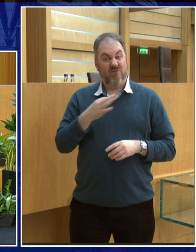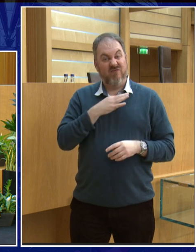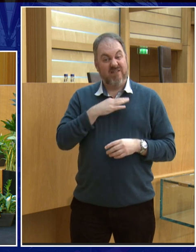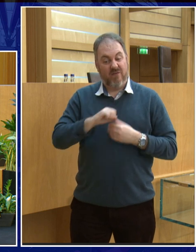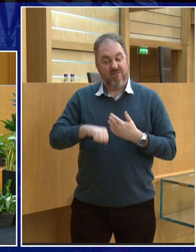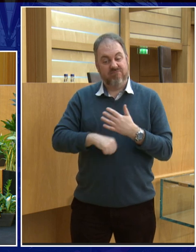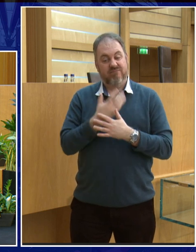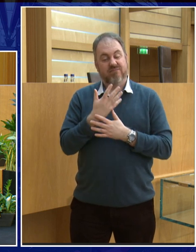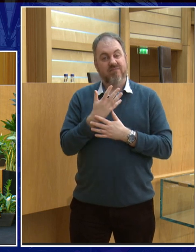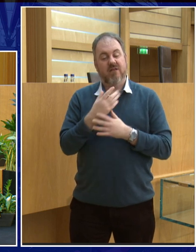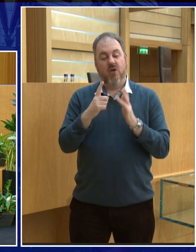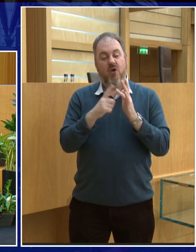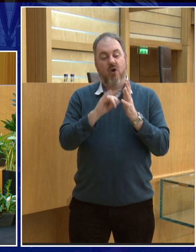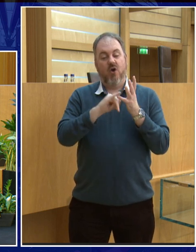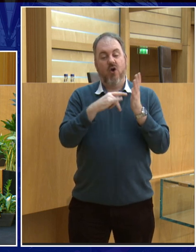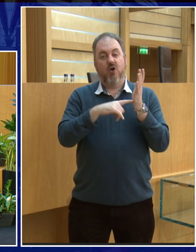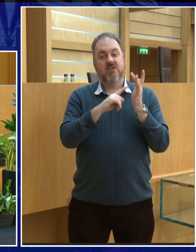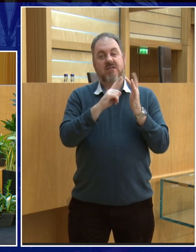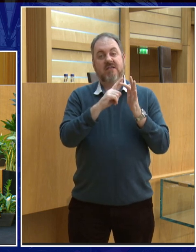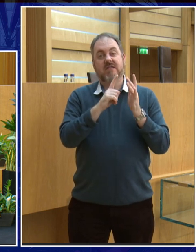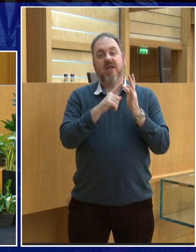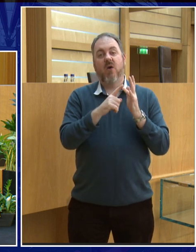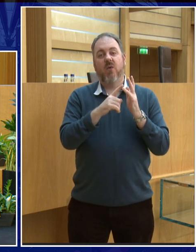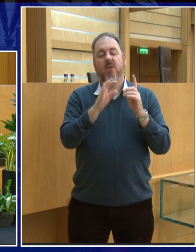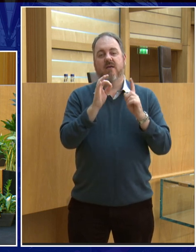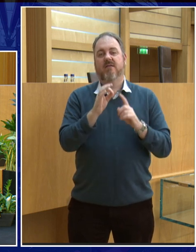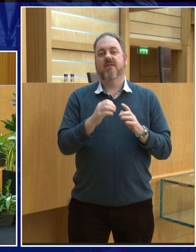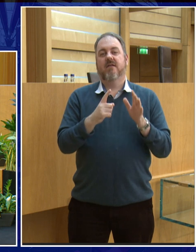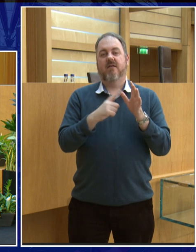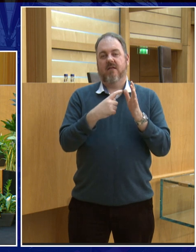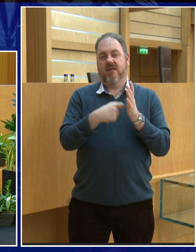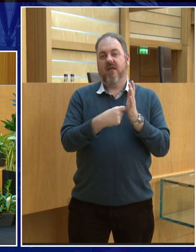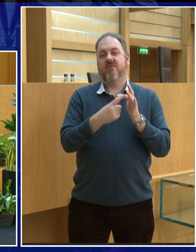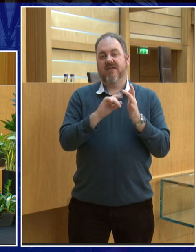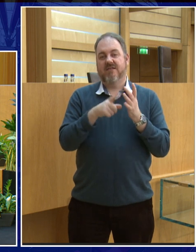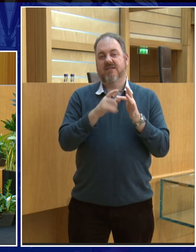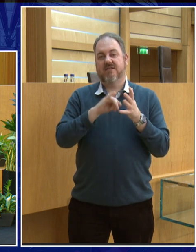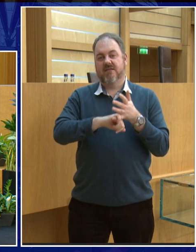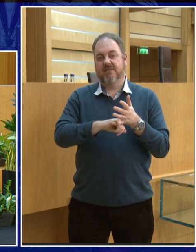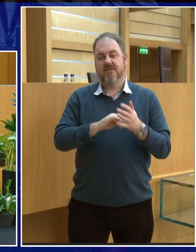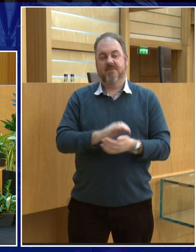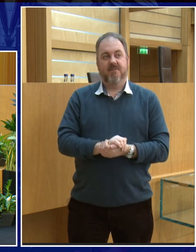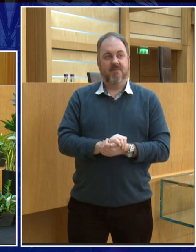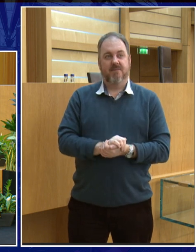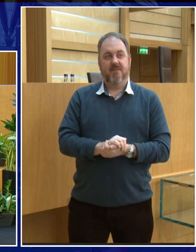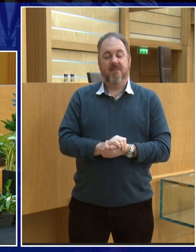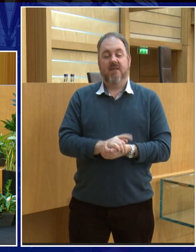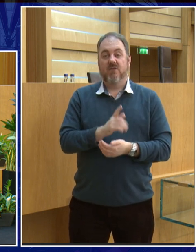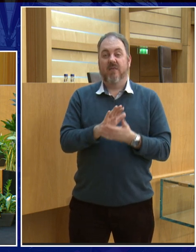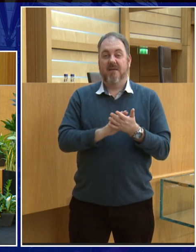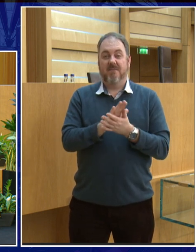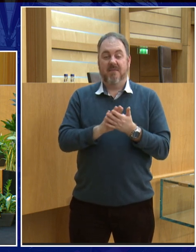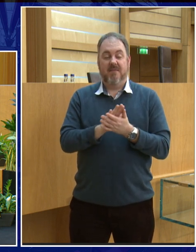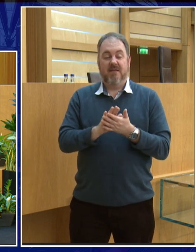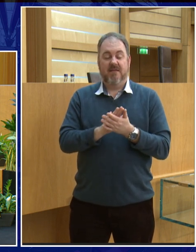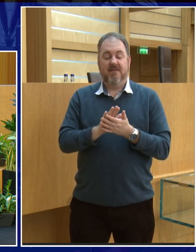in the future, if they want to come back to Earth, they're to have to do lots and lots of exercises so that they don't lose the calcium from their bones. And that's another way that space is teaching us about